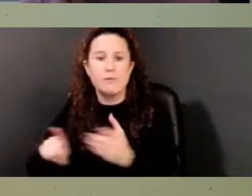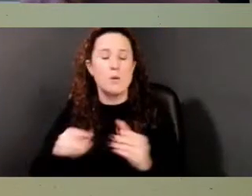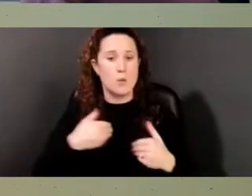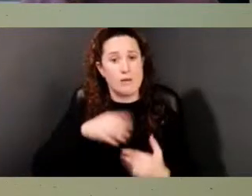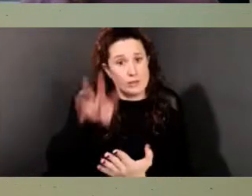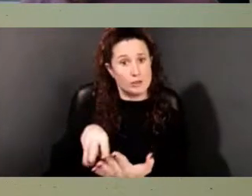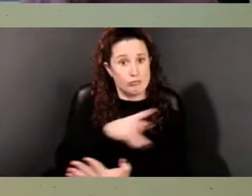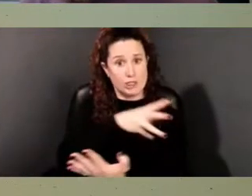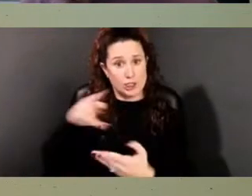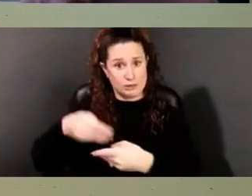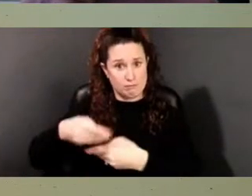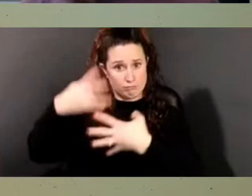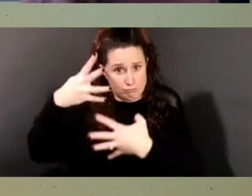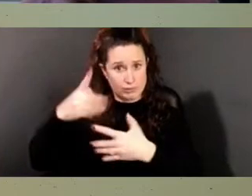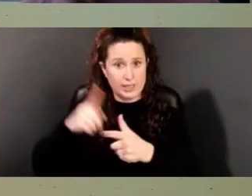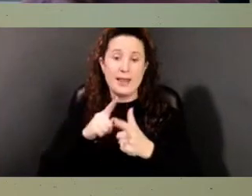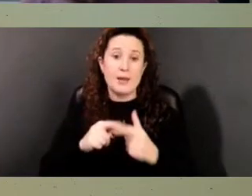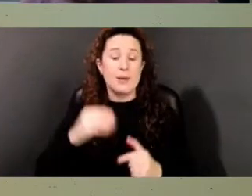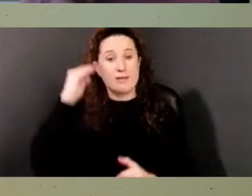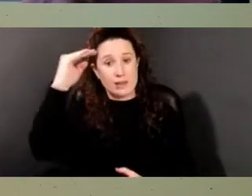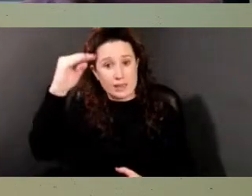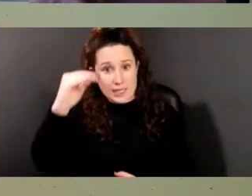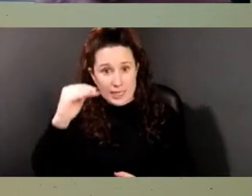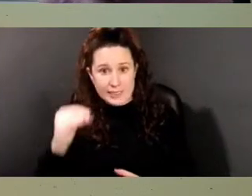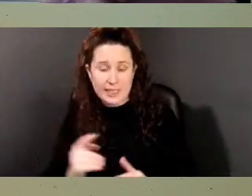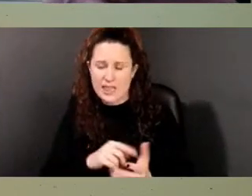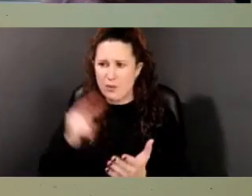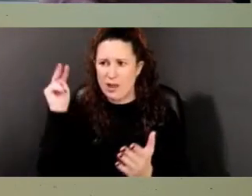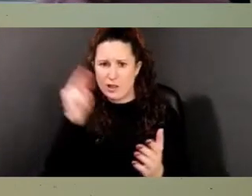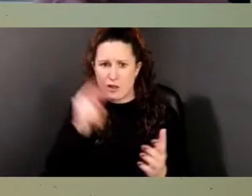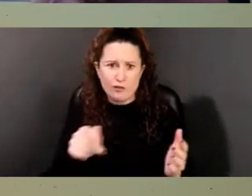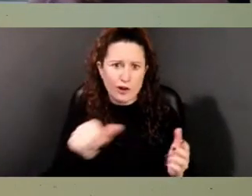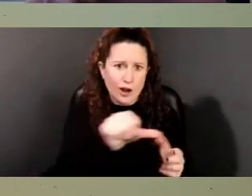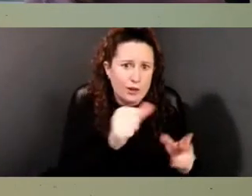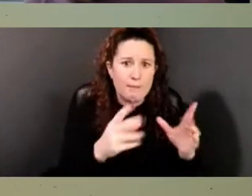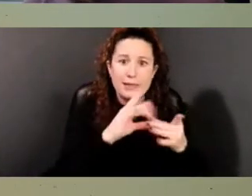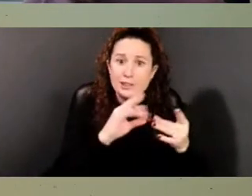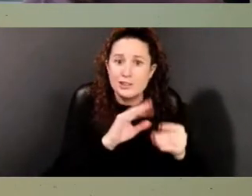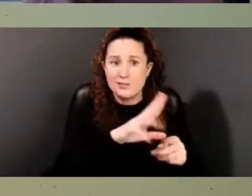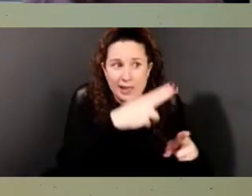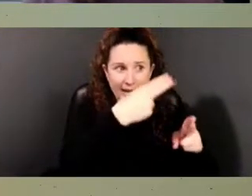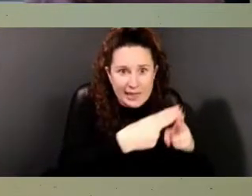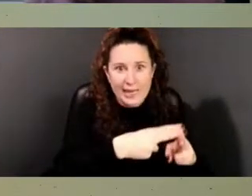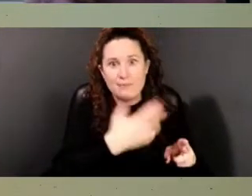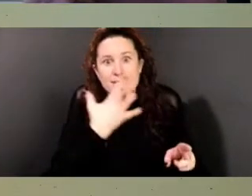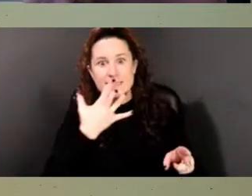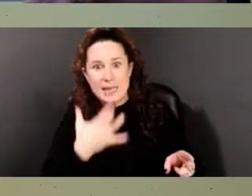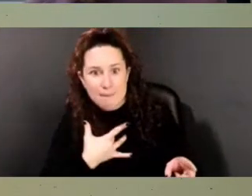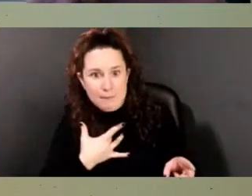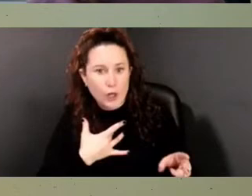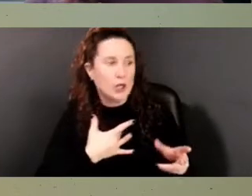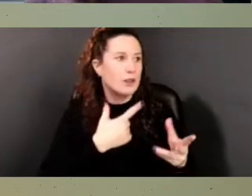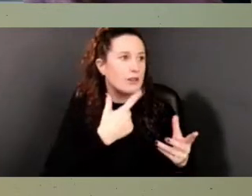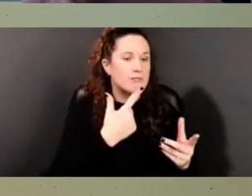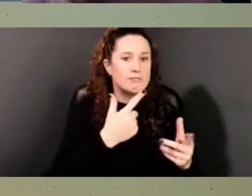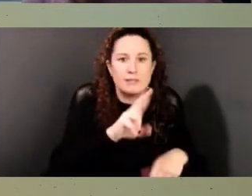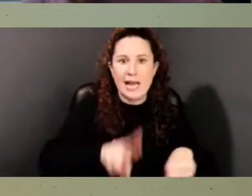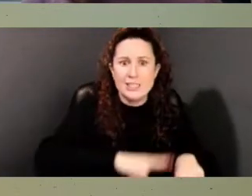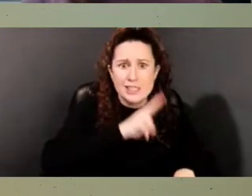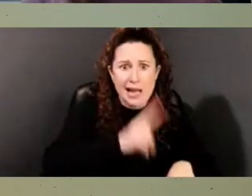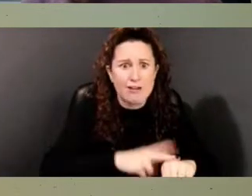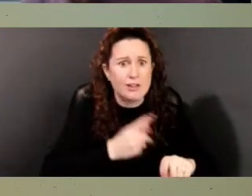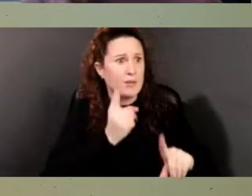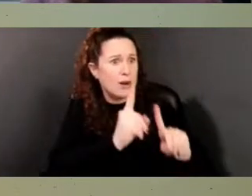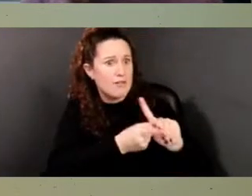alphabetically, we cross-referenced those dates, ages, genealogy, and names to figure out where a single